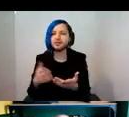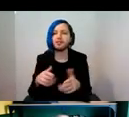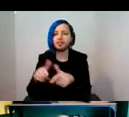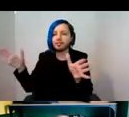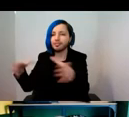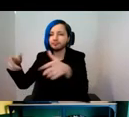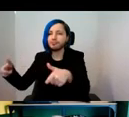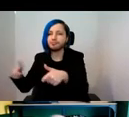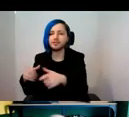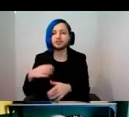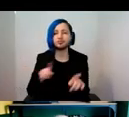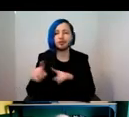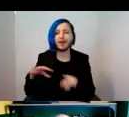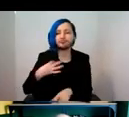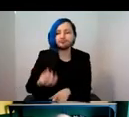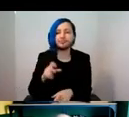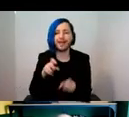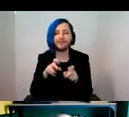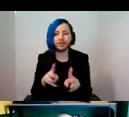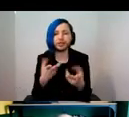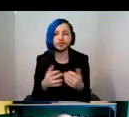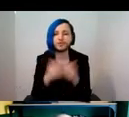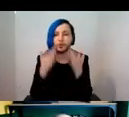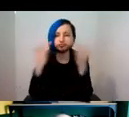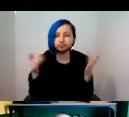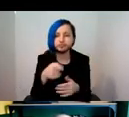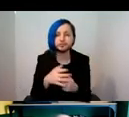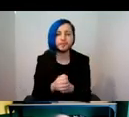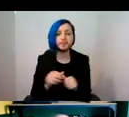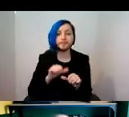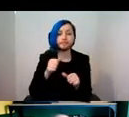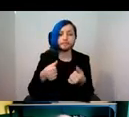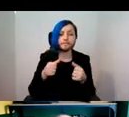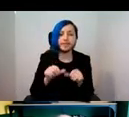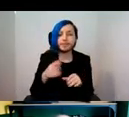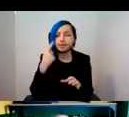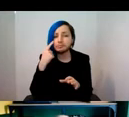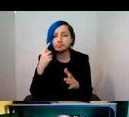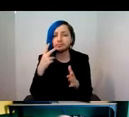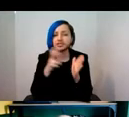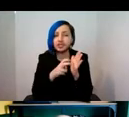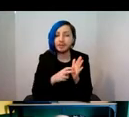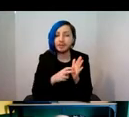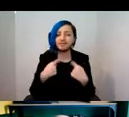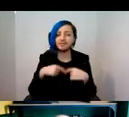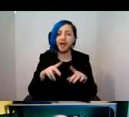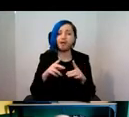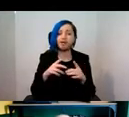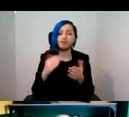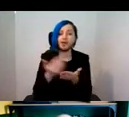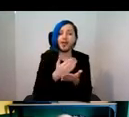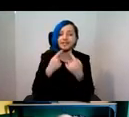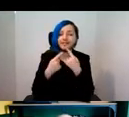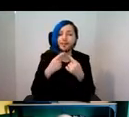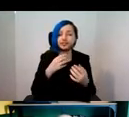We then created tentative documentation in our collections information database, and we represented the work in